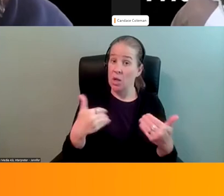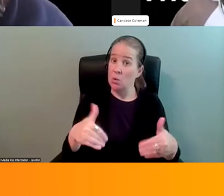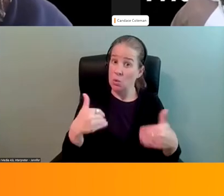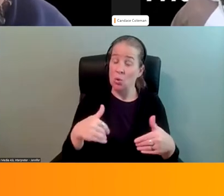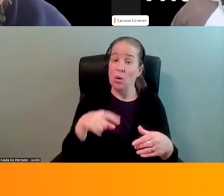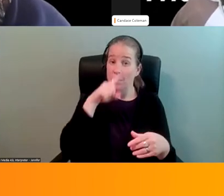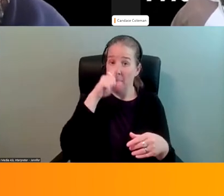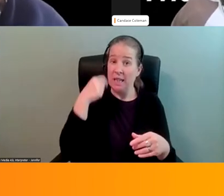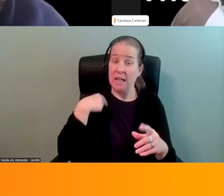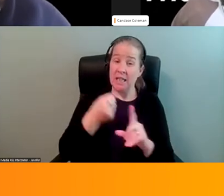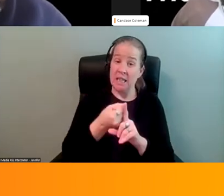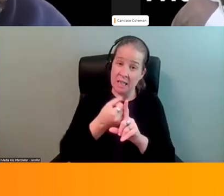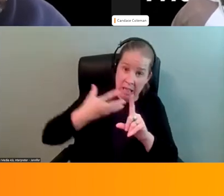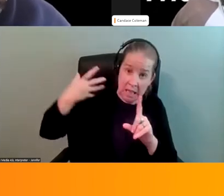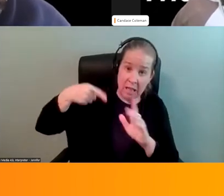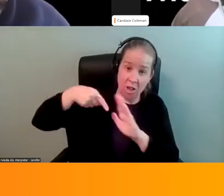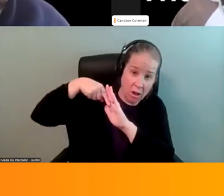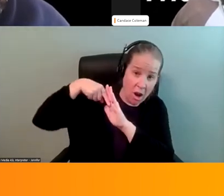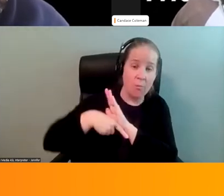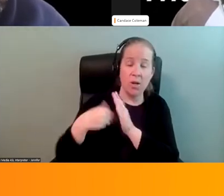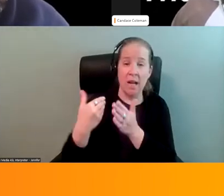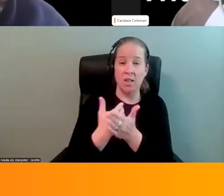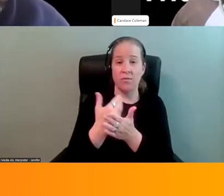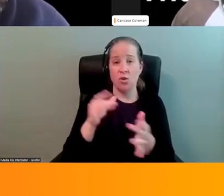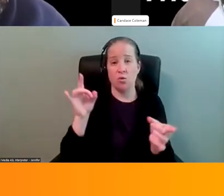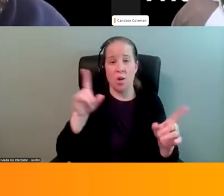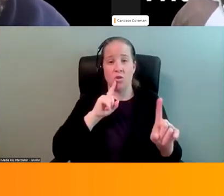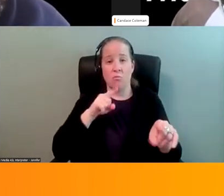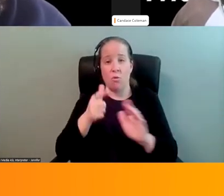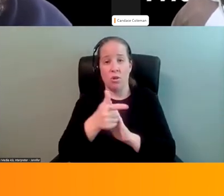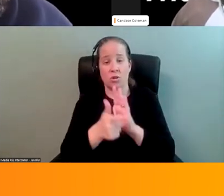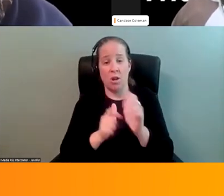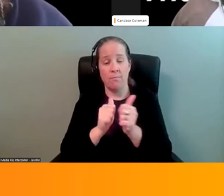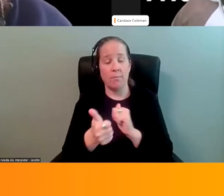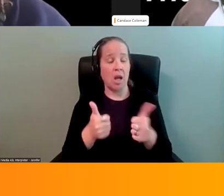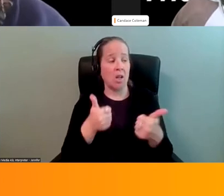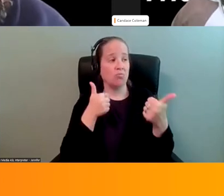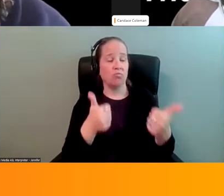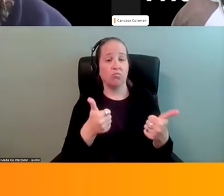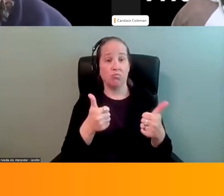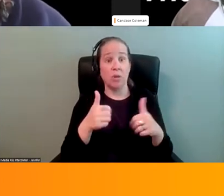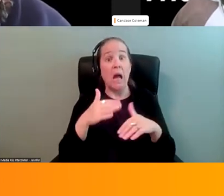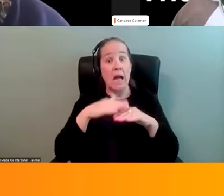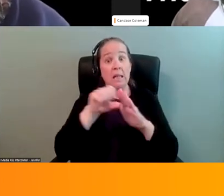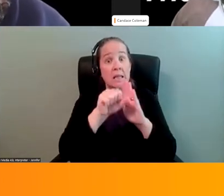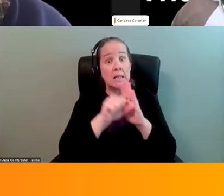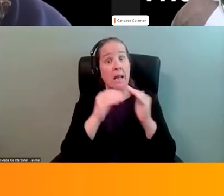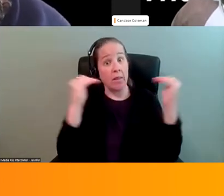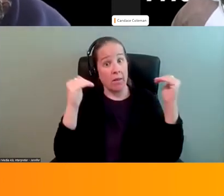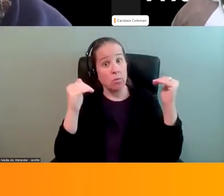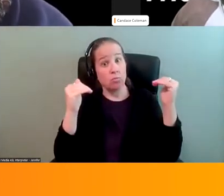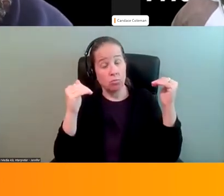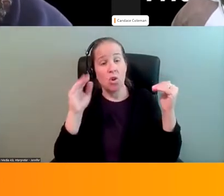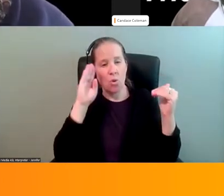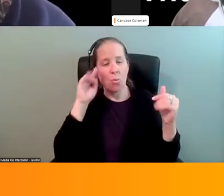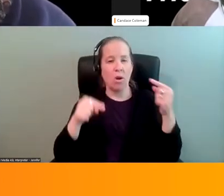comprehensive new crisis response law passed at the state level. So we want to, we're definitely